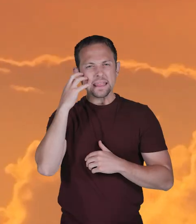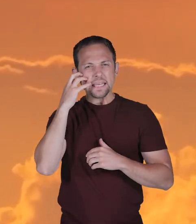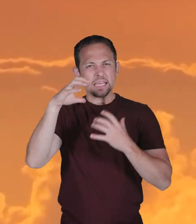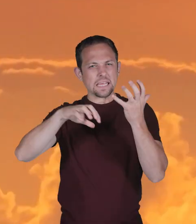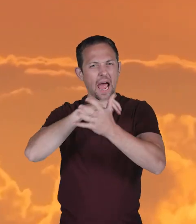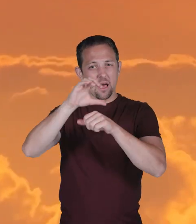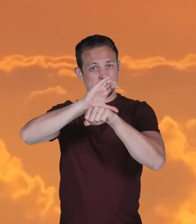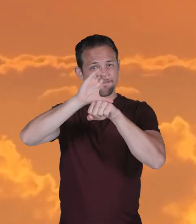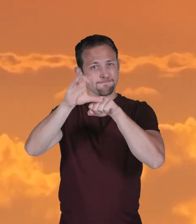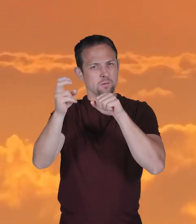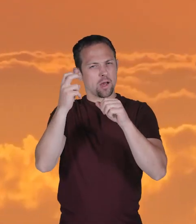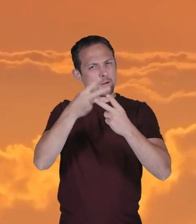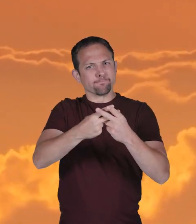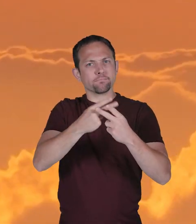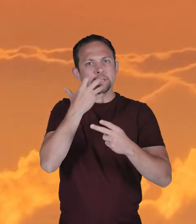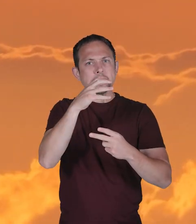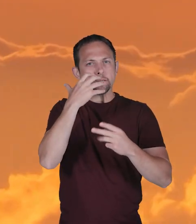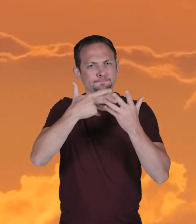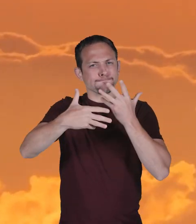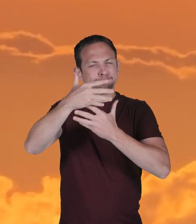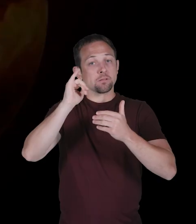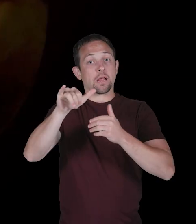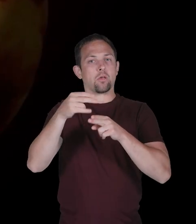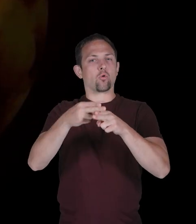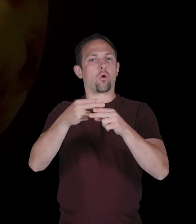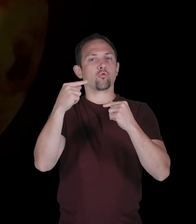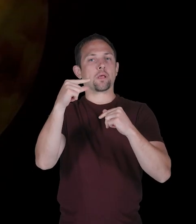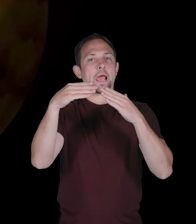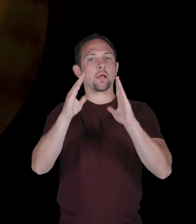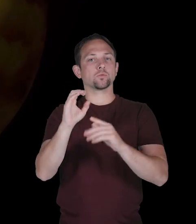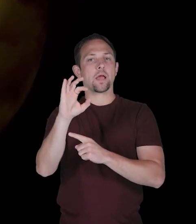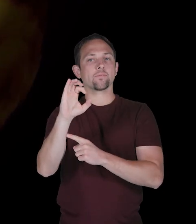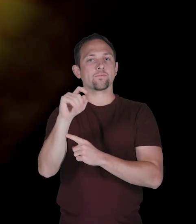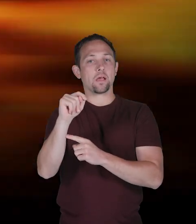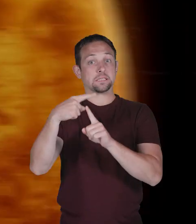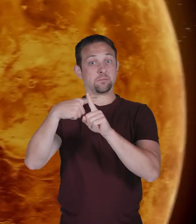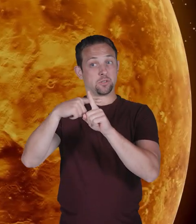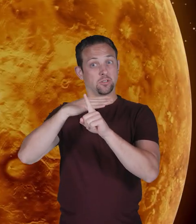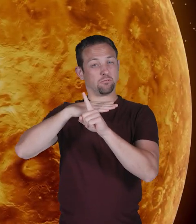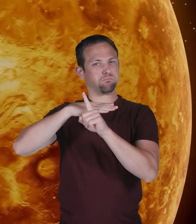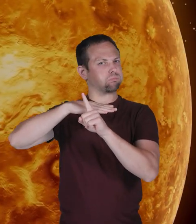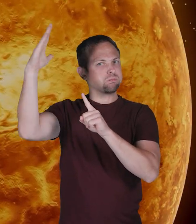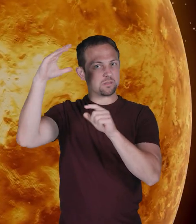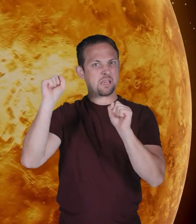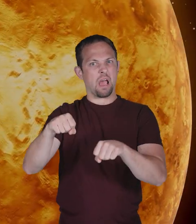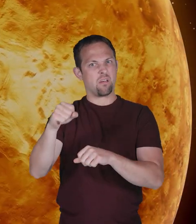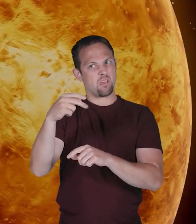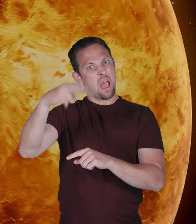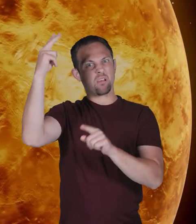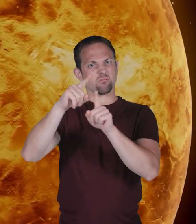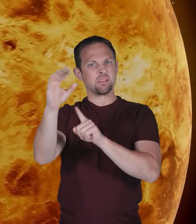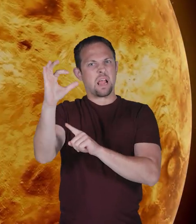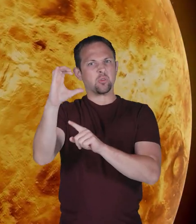because its thick, cloudy atmosphere traps heat. This is called the greenhouse effect. Temperatures on Venus reach